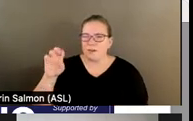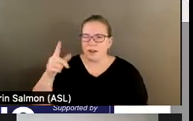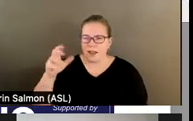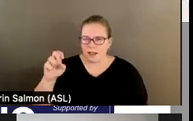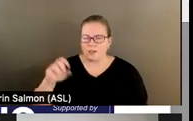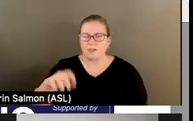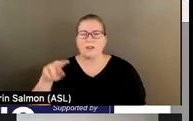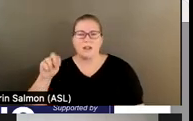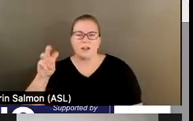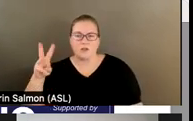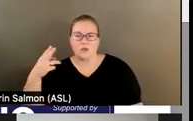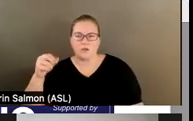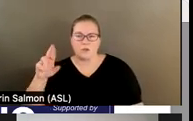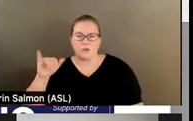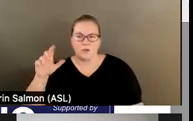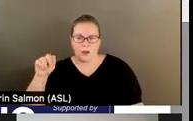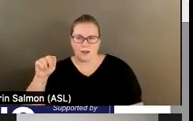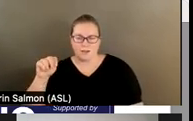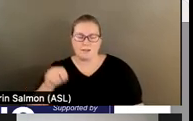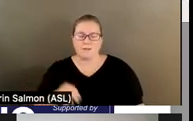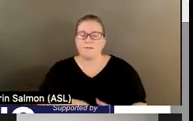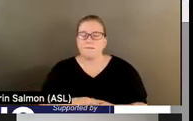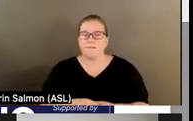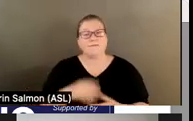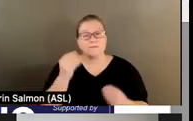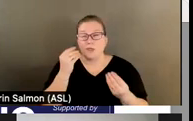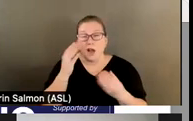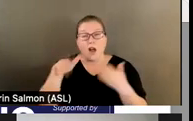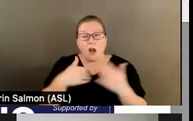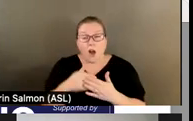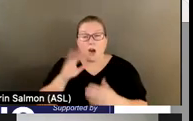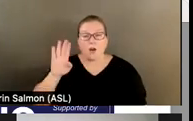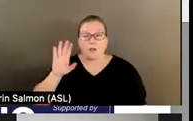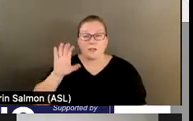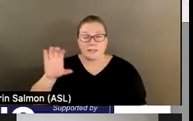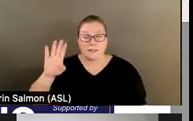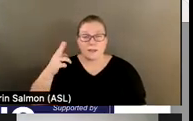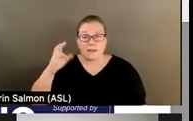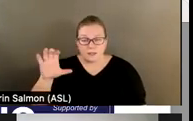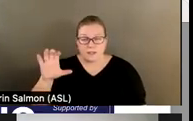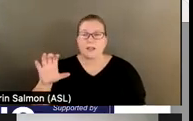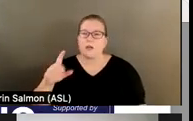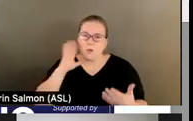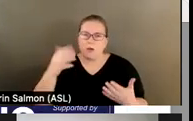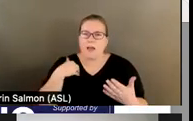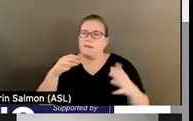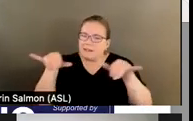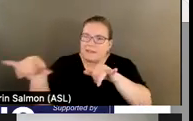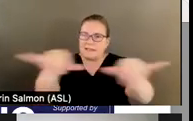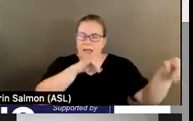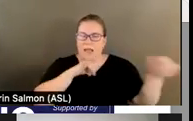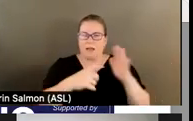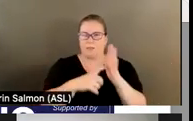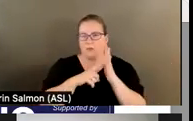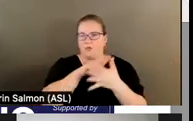our CCBHCs in Georgia will be held to the same expectations, utilizing the certification criteria that's being developed. We